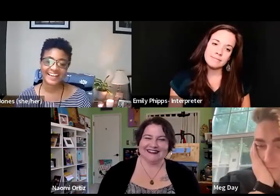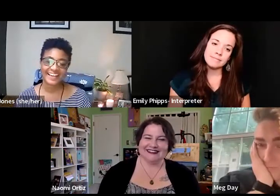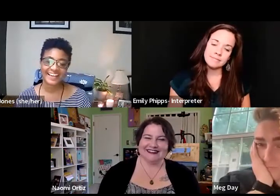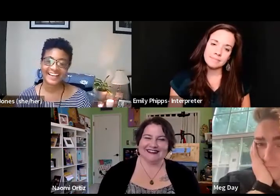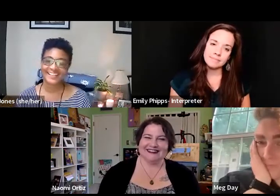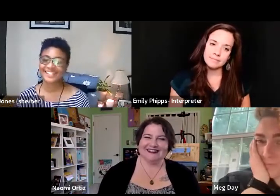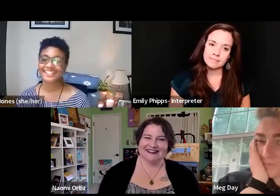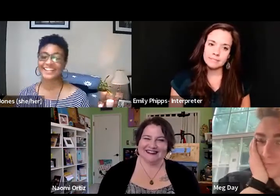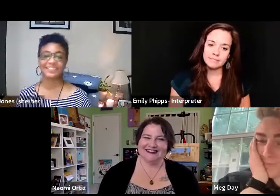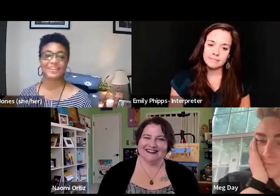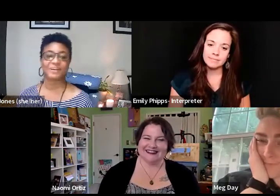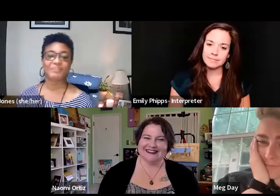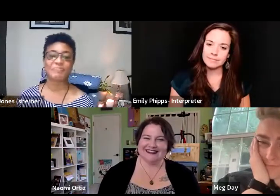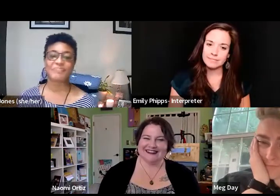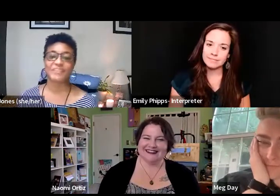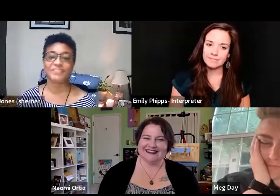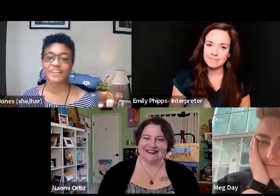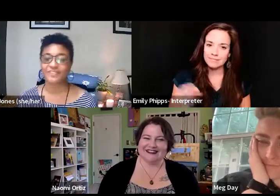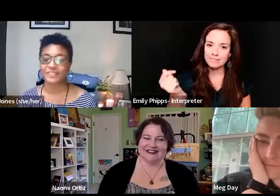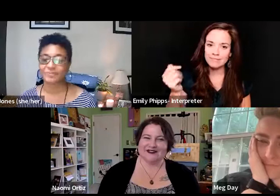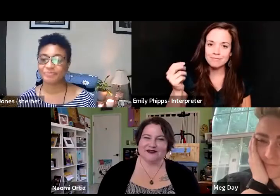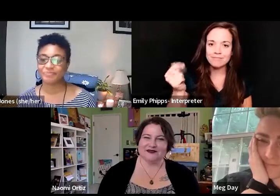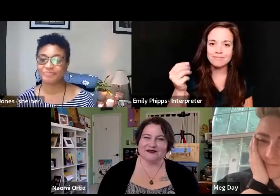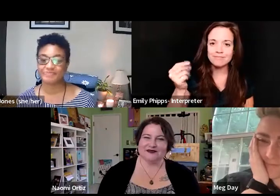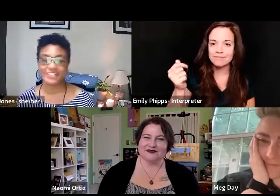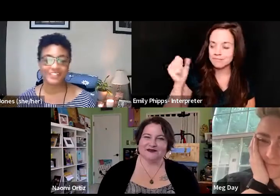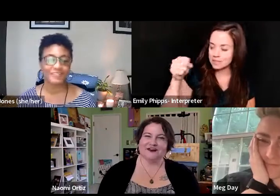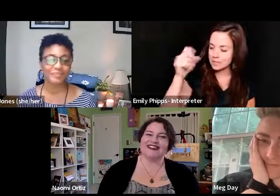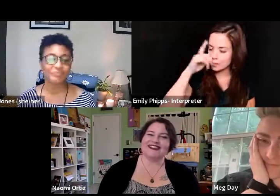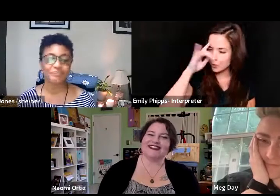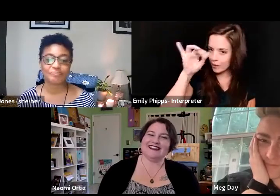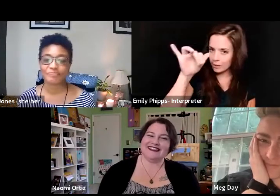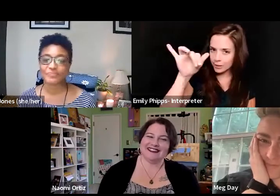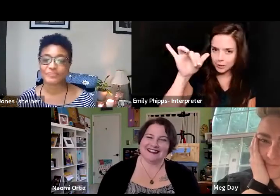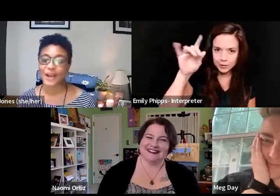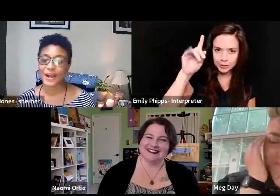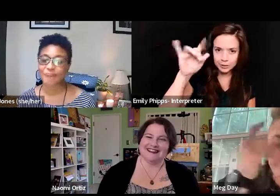Yes, I love that. Forever, forever.